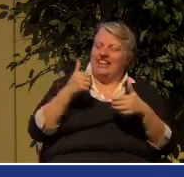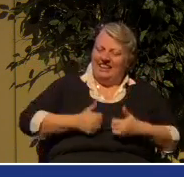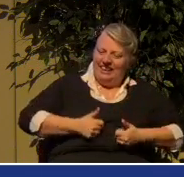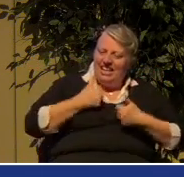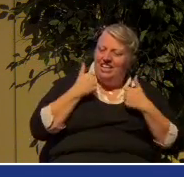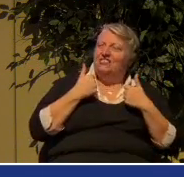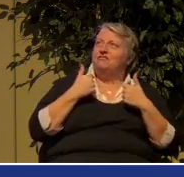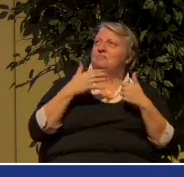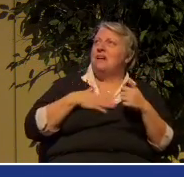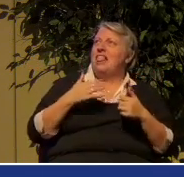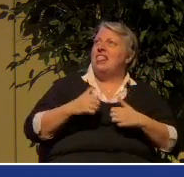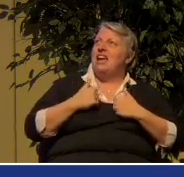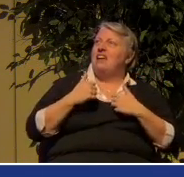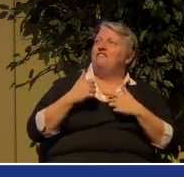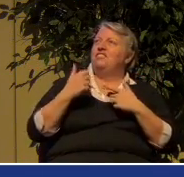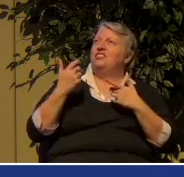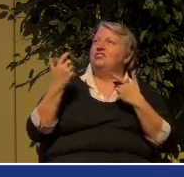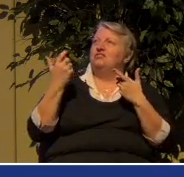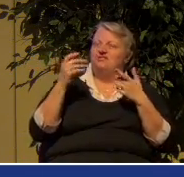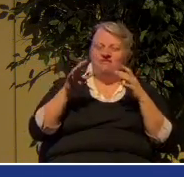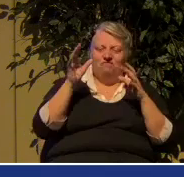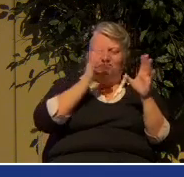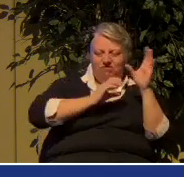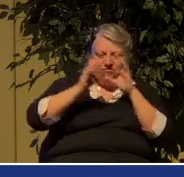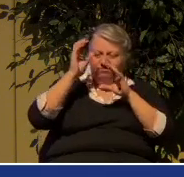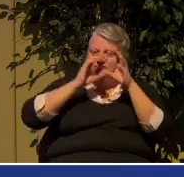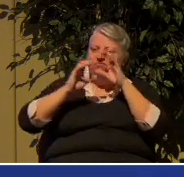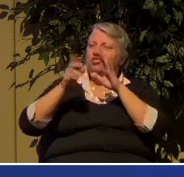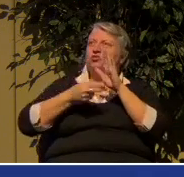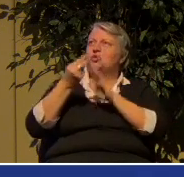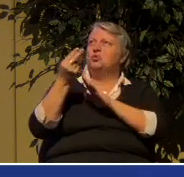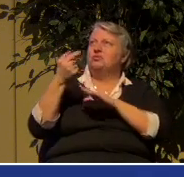truth. I bend my knee before you.